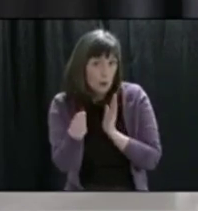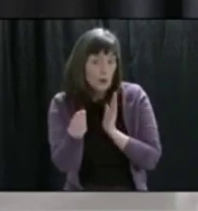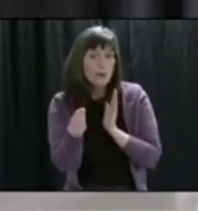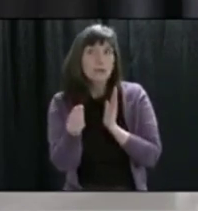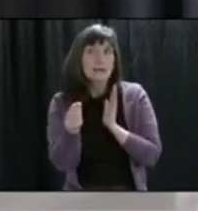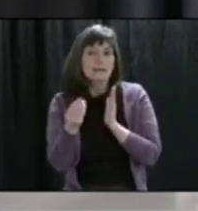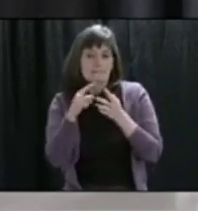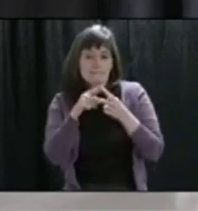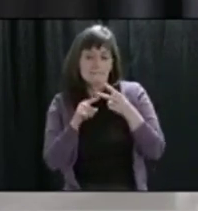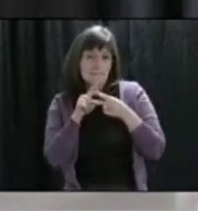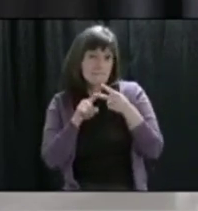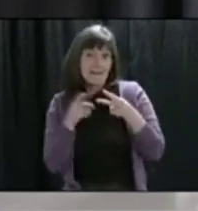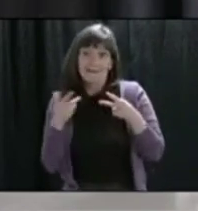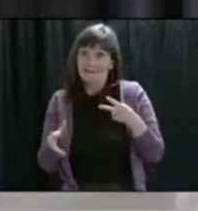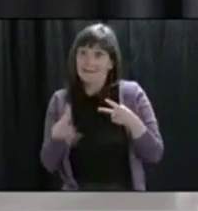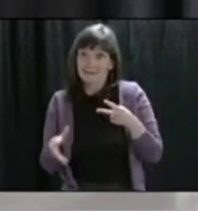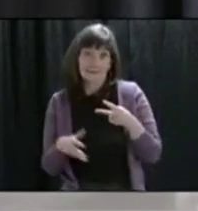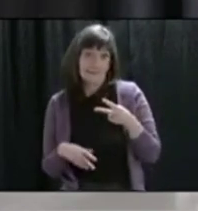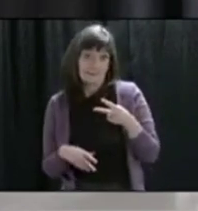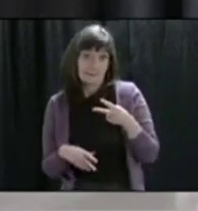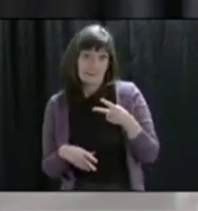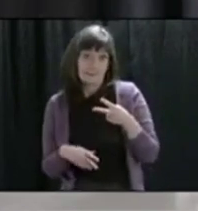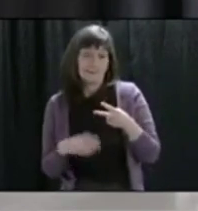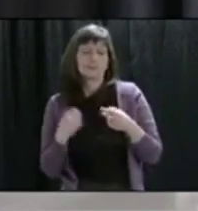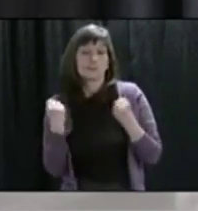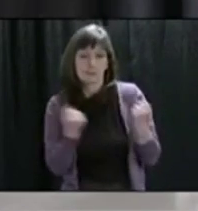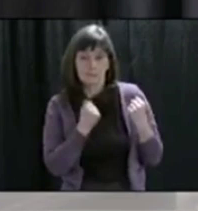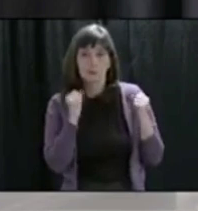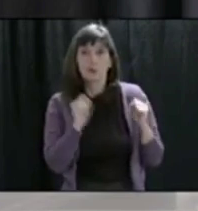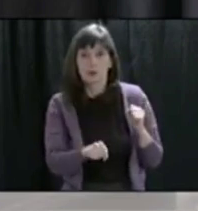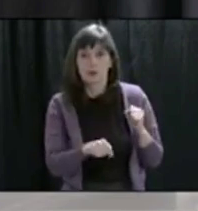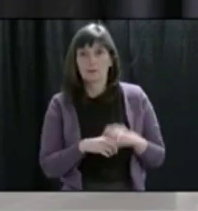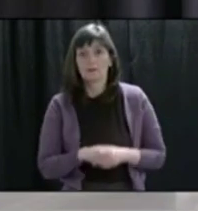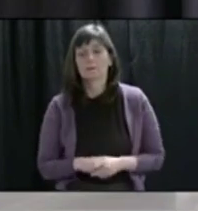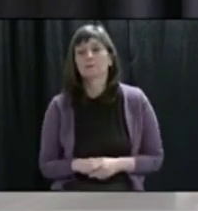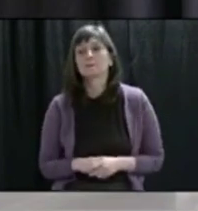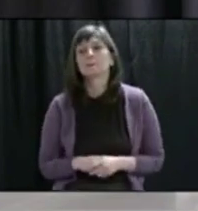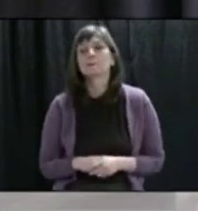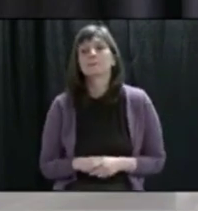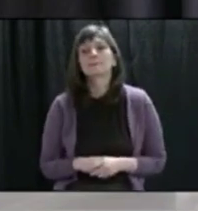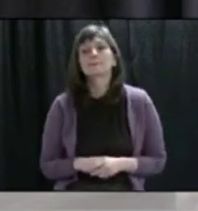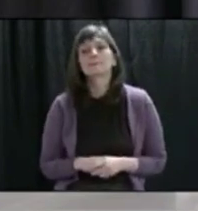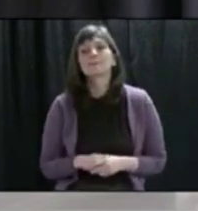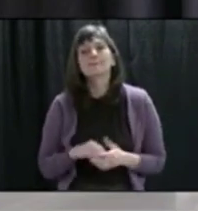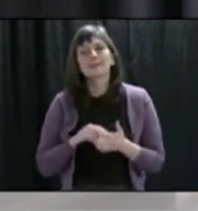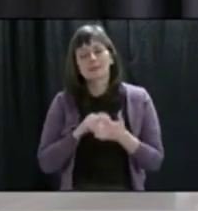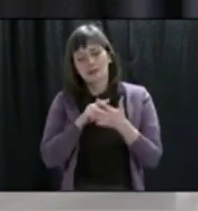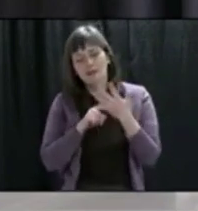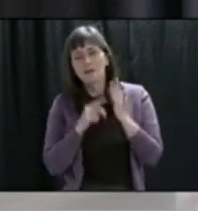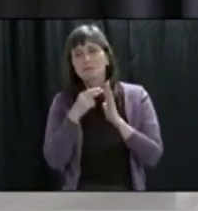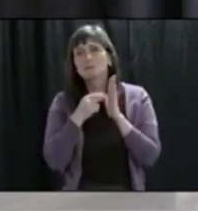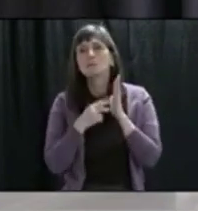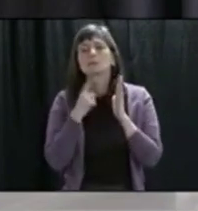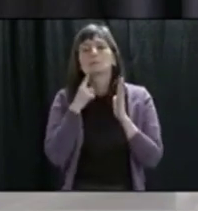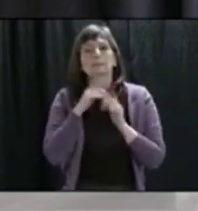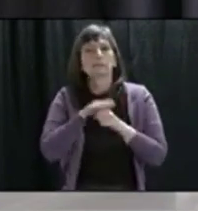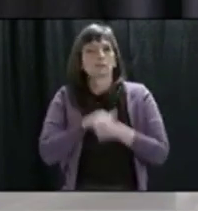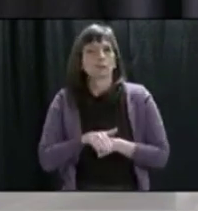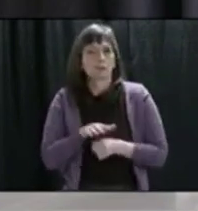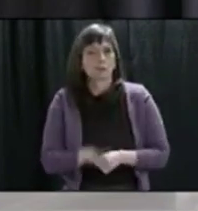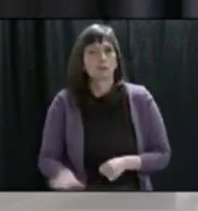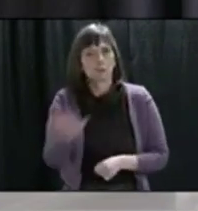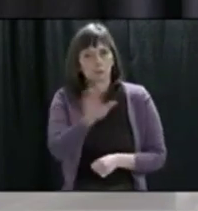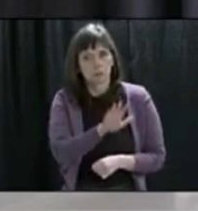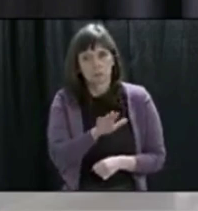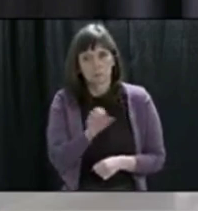of the services that currently take place? These things produce all sorts of stresses, and we've seen an uptick